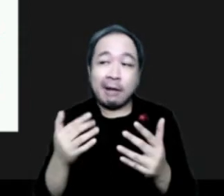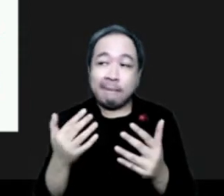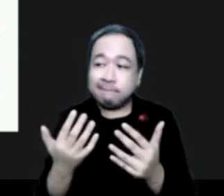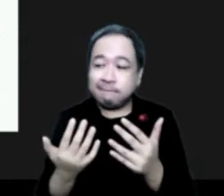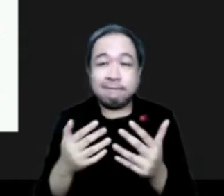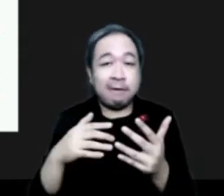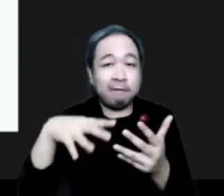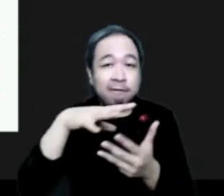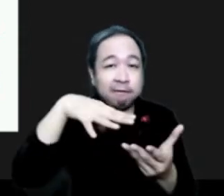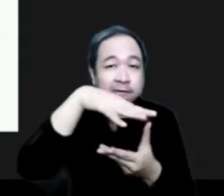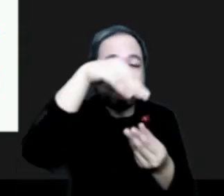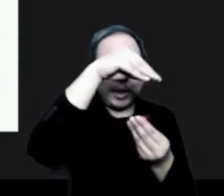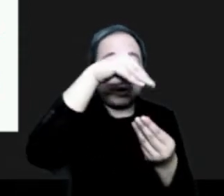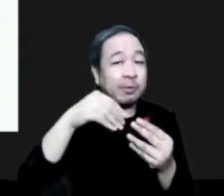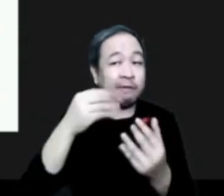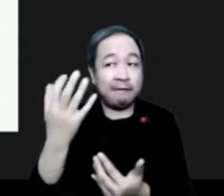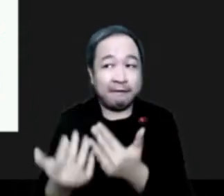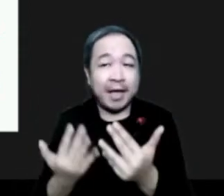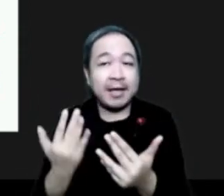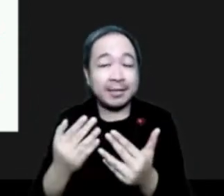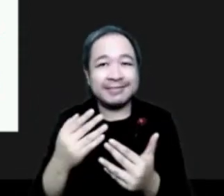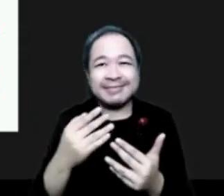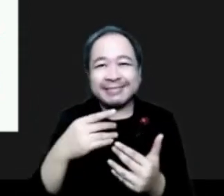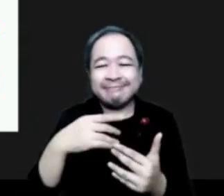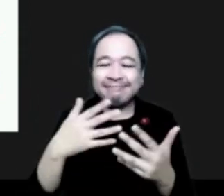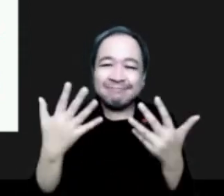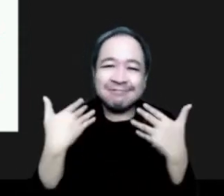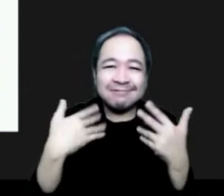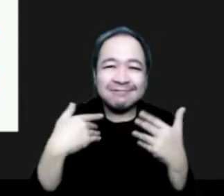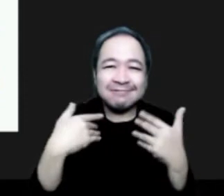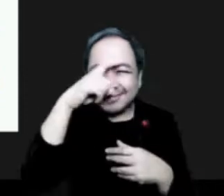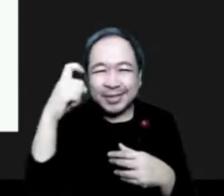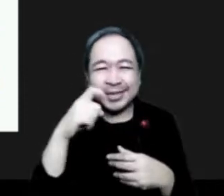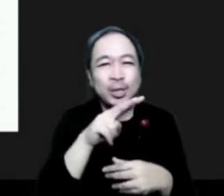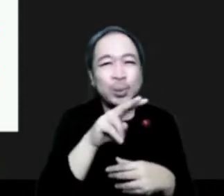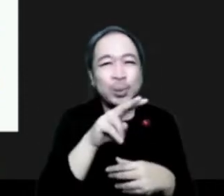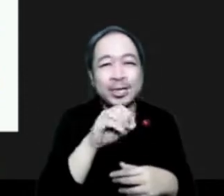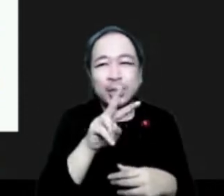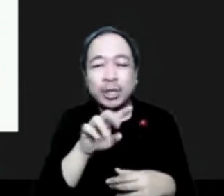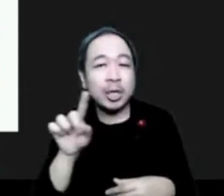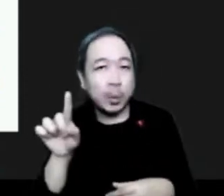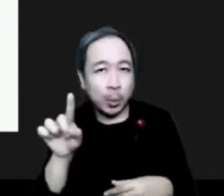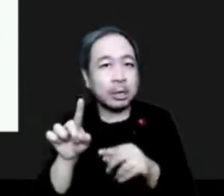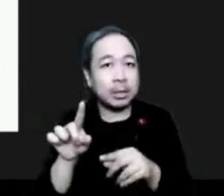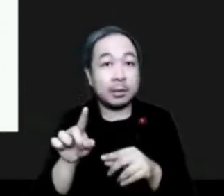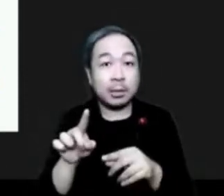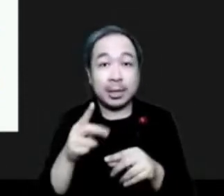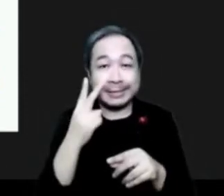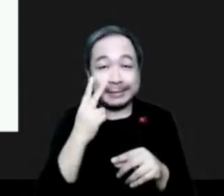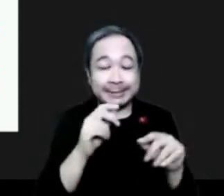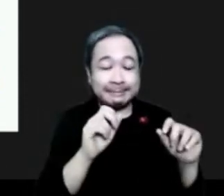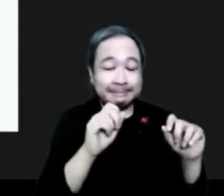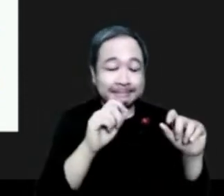years, for two summer times, 2020 on the left-hand side in 2021. This provides information about wildfire emission